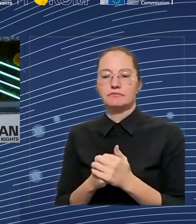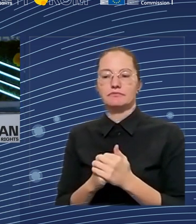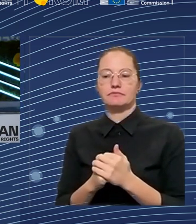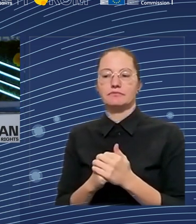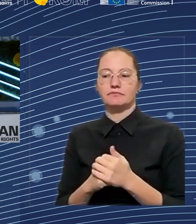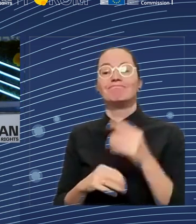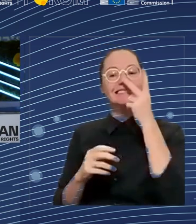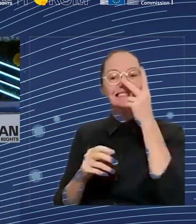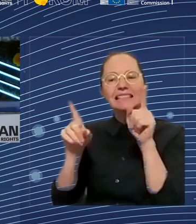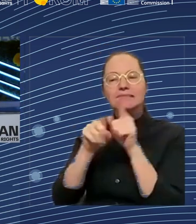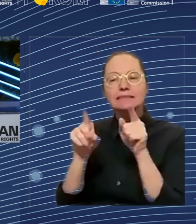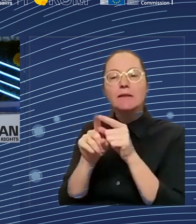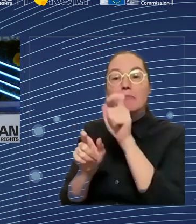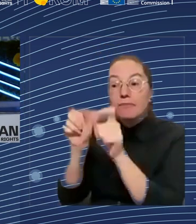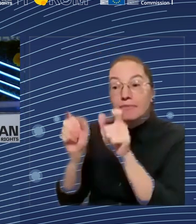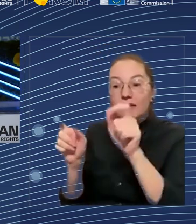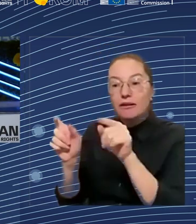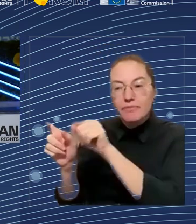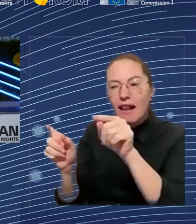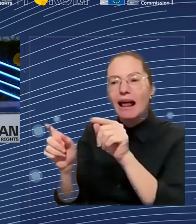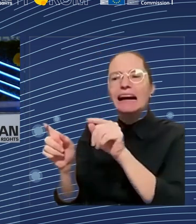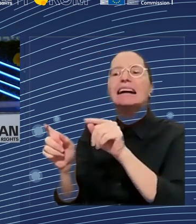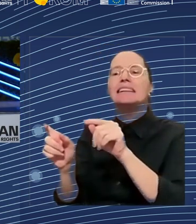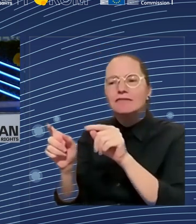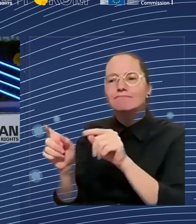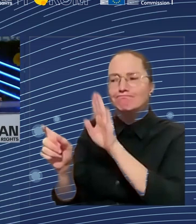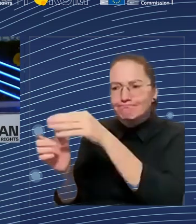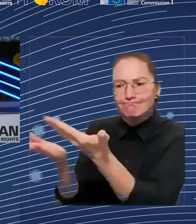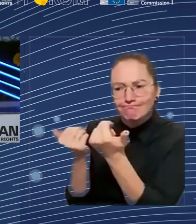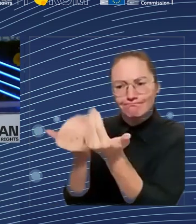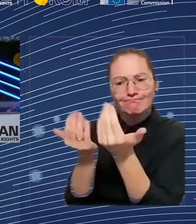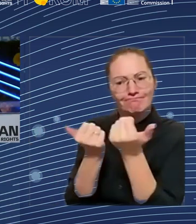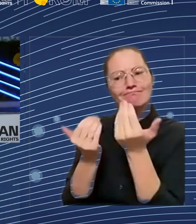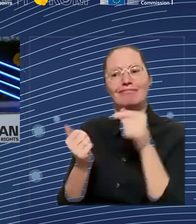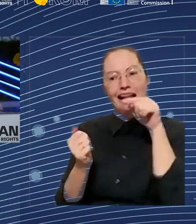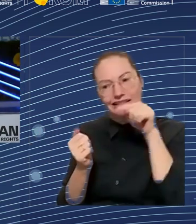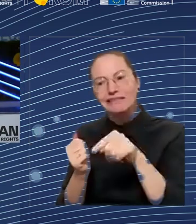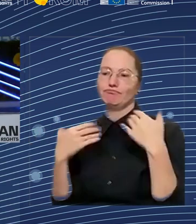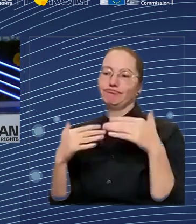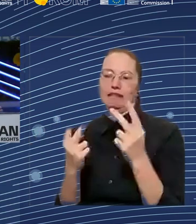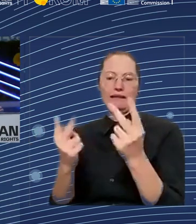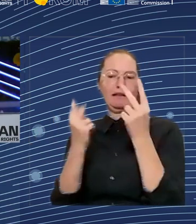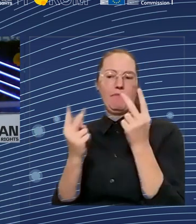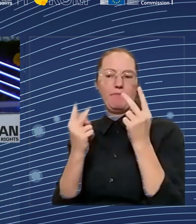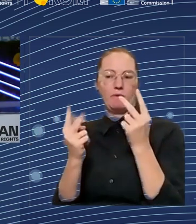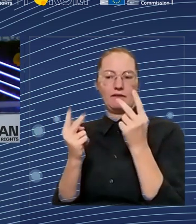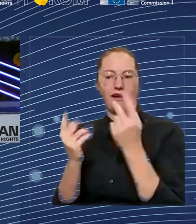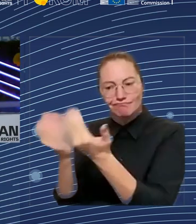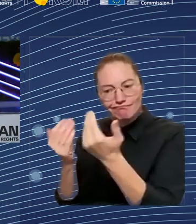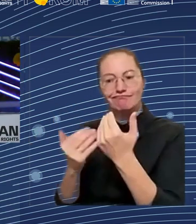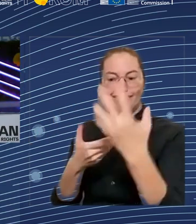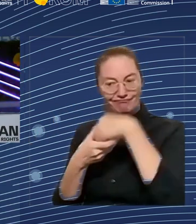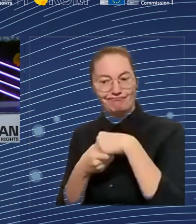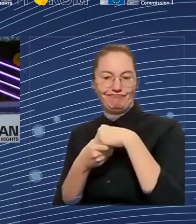incomes can lead to higher increases in the labor market than if you would spread these income tax